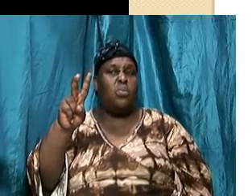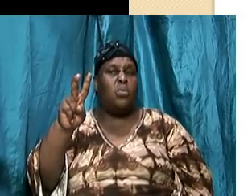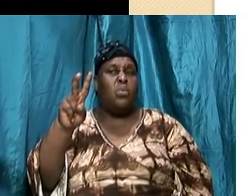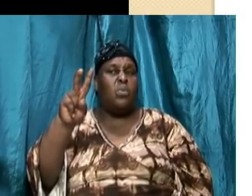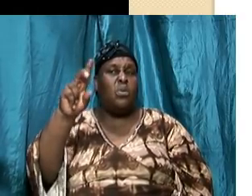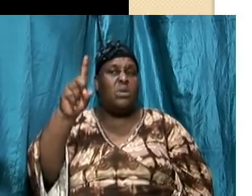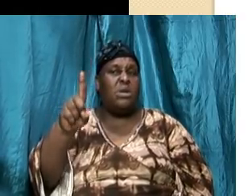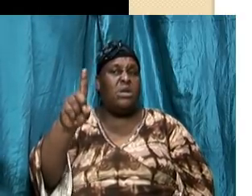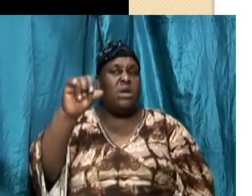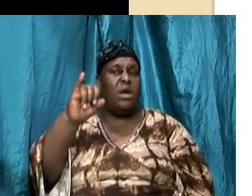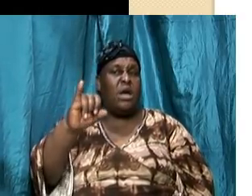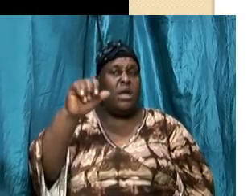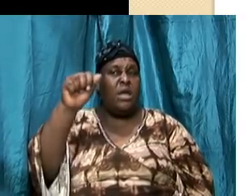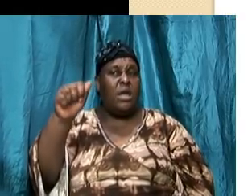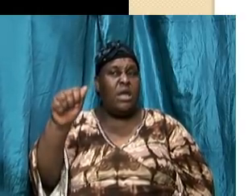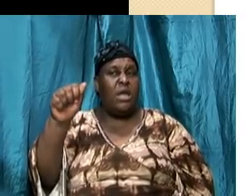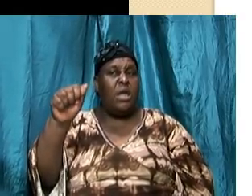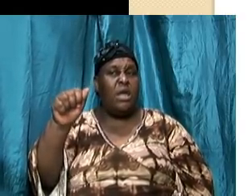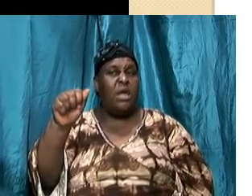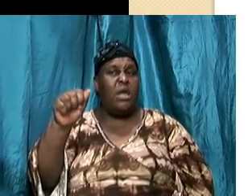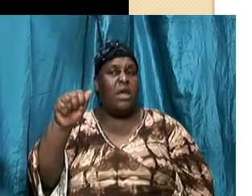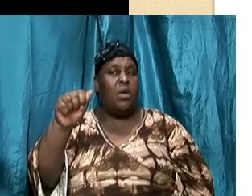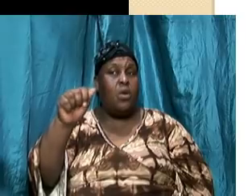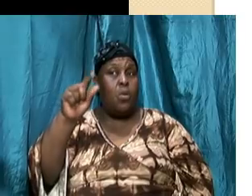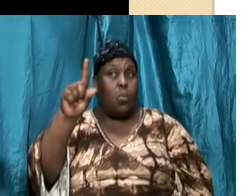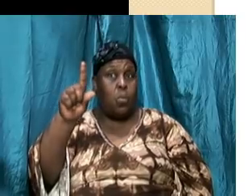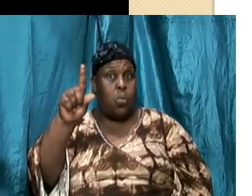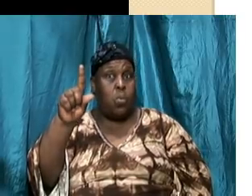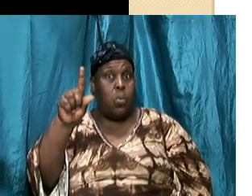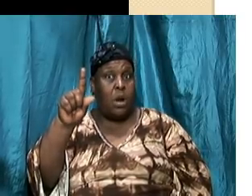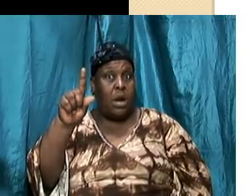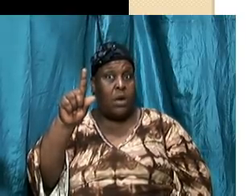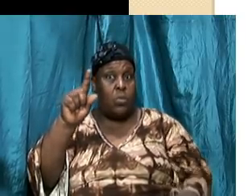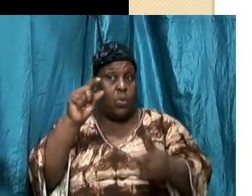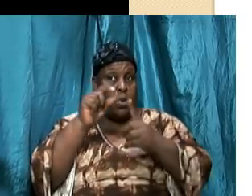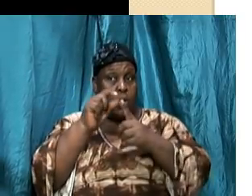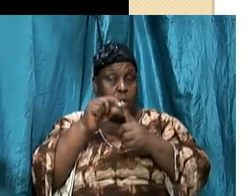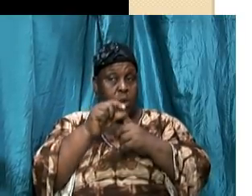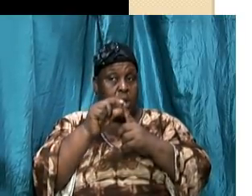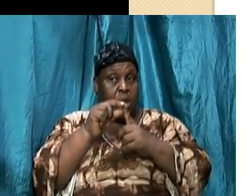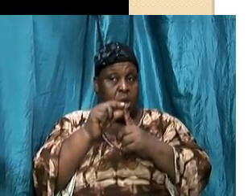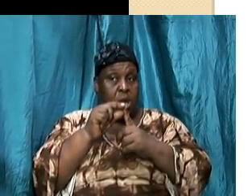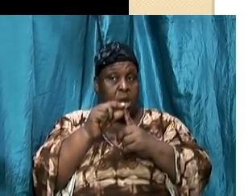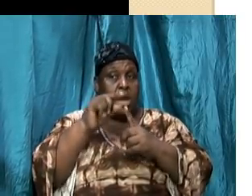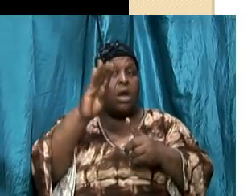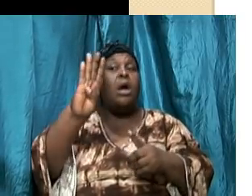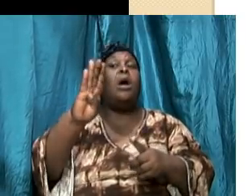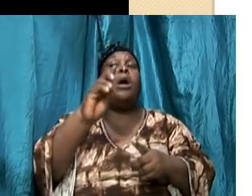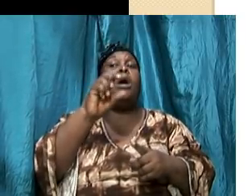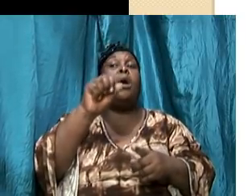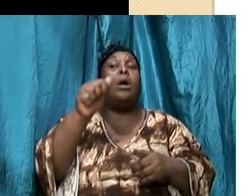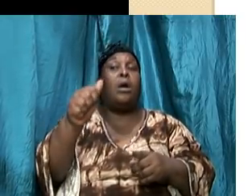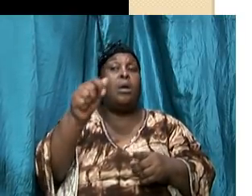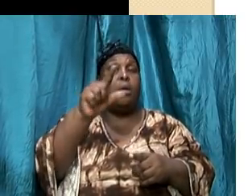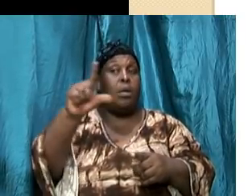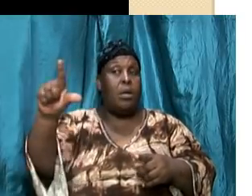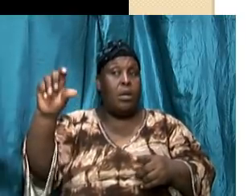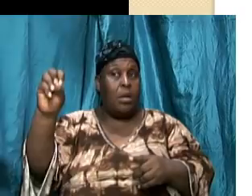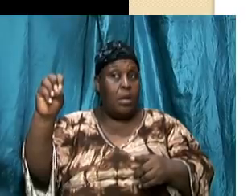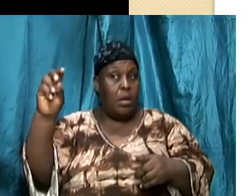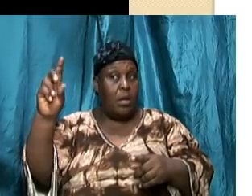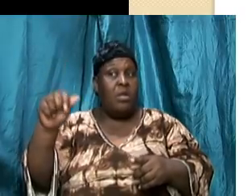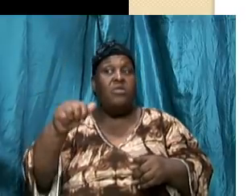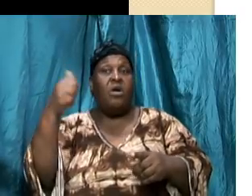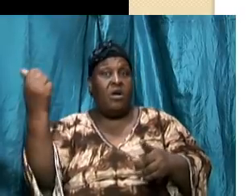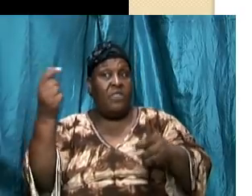right when they are joined together when it is compounded you get the word diabolos and that's